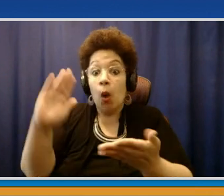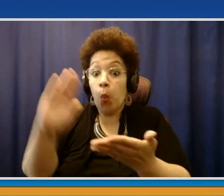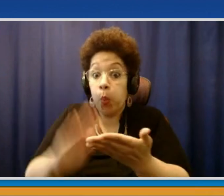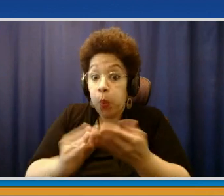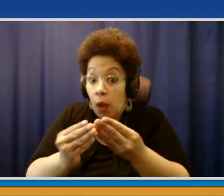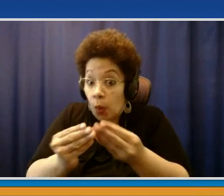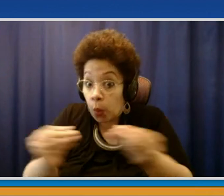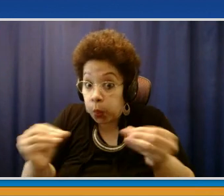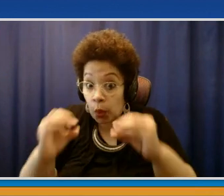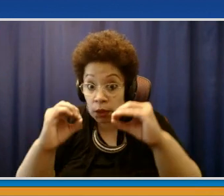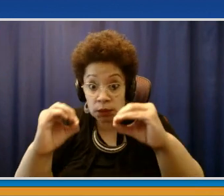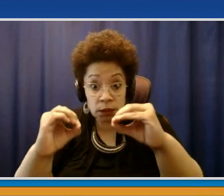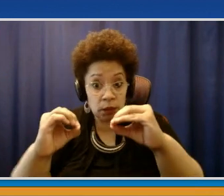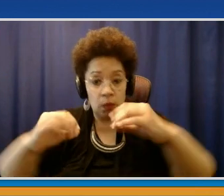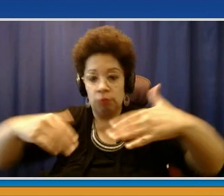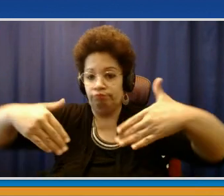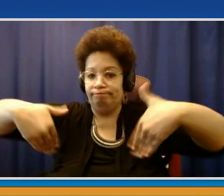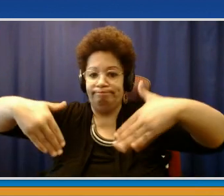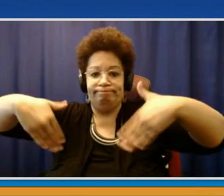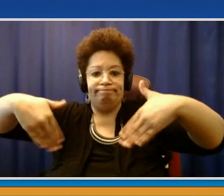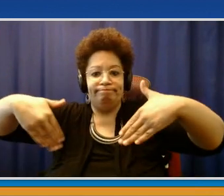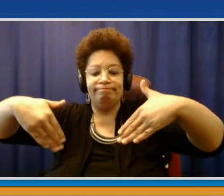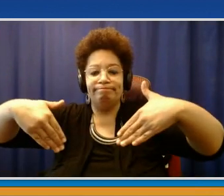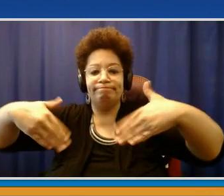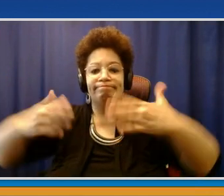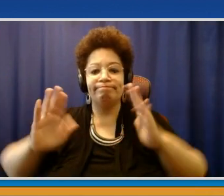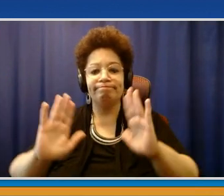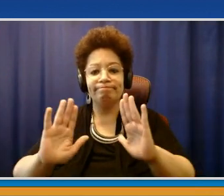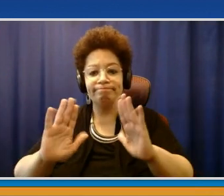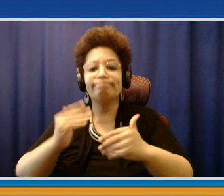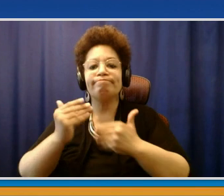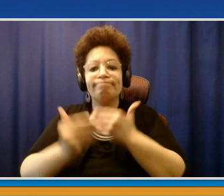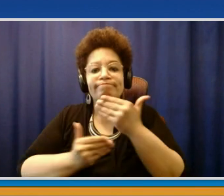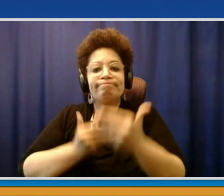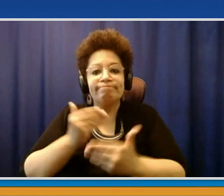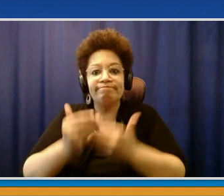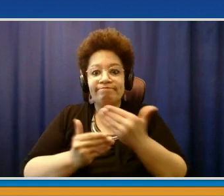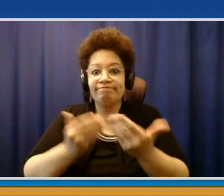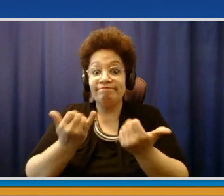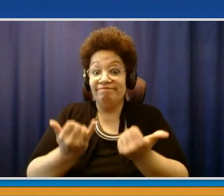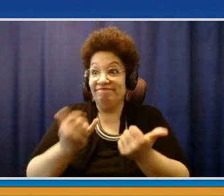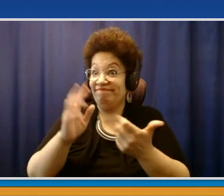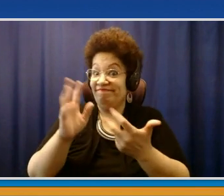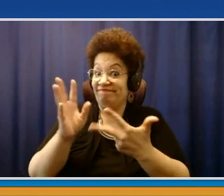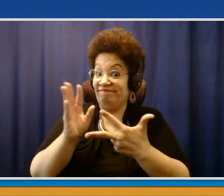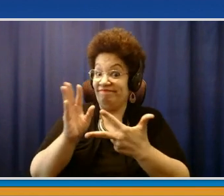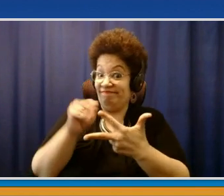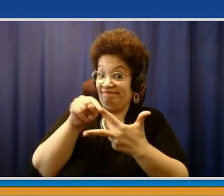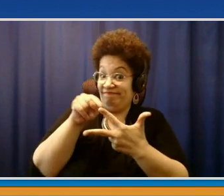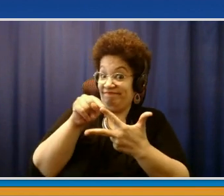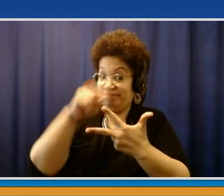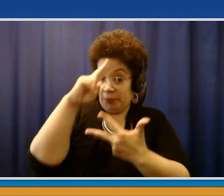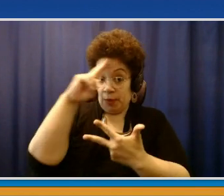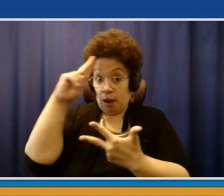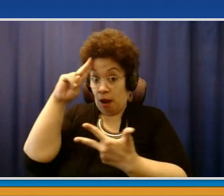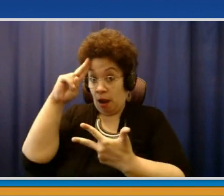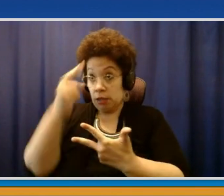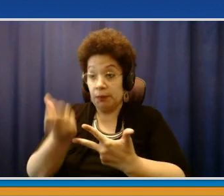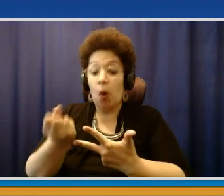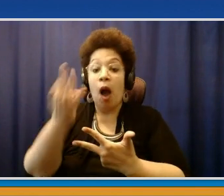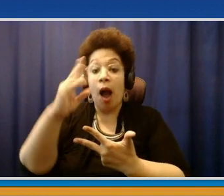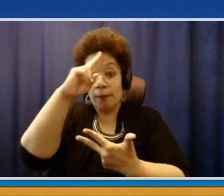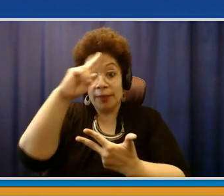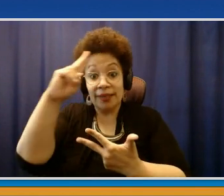As of the last report, we have 63 people across the whole county that are hospitalized for COVID. A week ago, that number was 76.